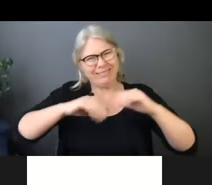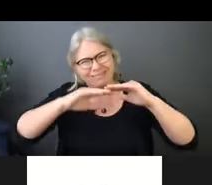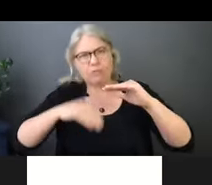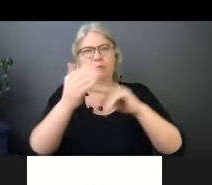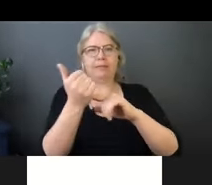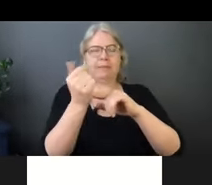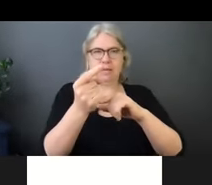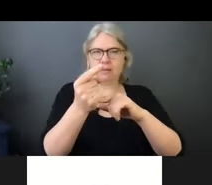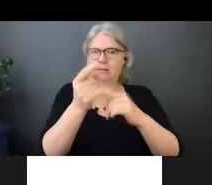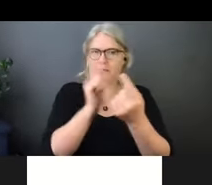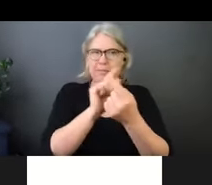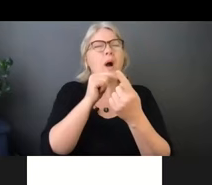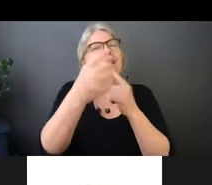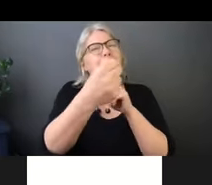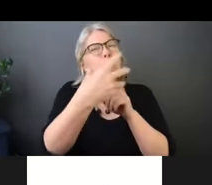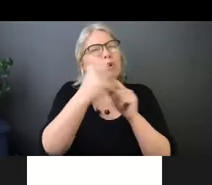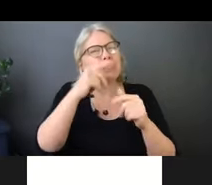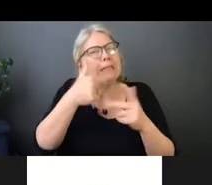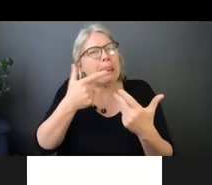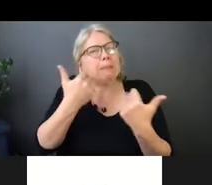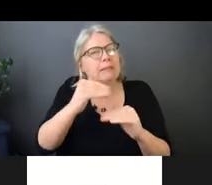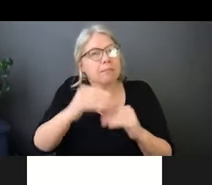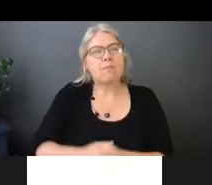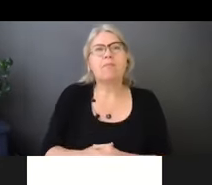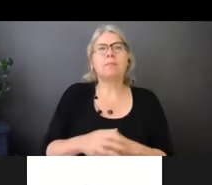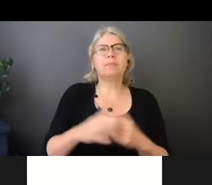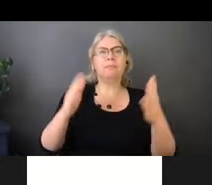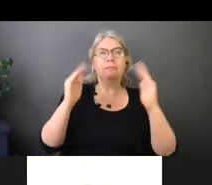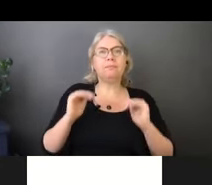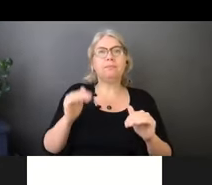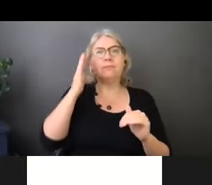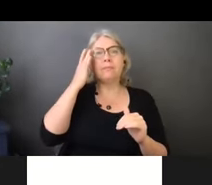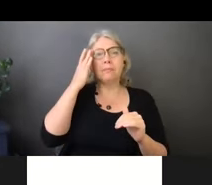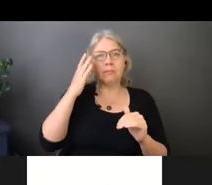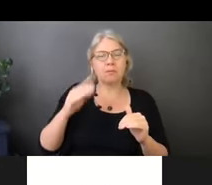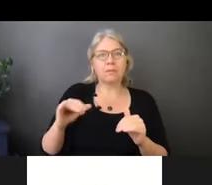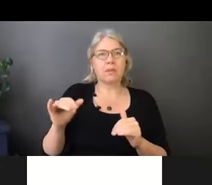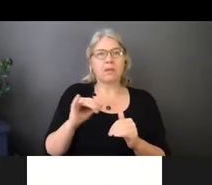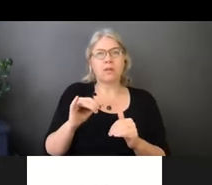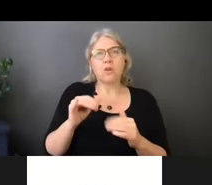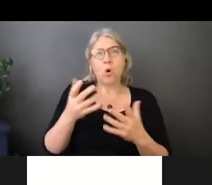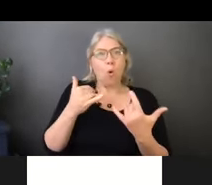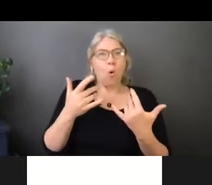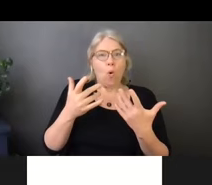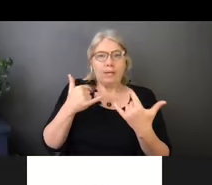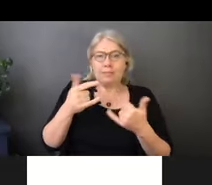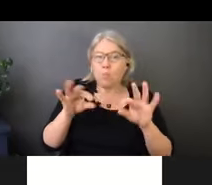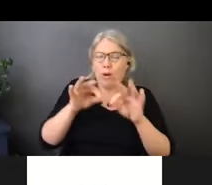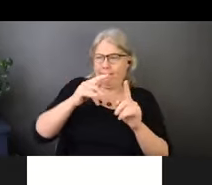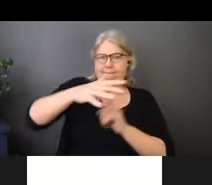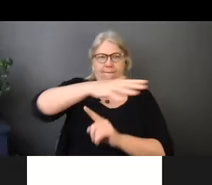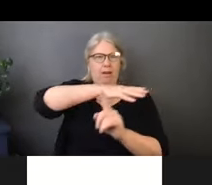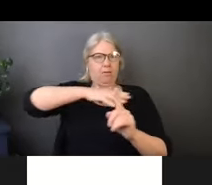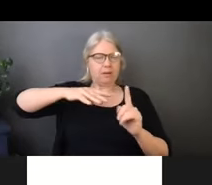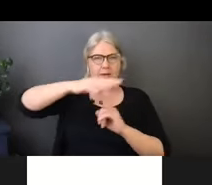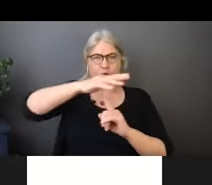out. So when at all possible, the door should always be closed if you're caring for a COVID individual. Air circulation is really great.